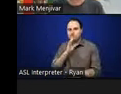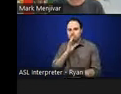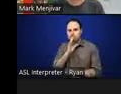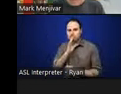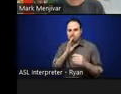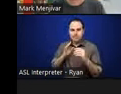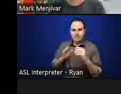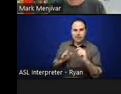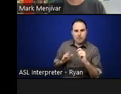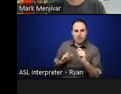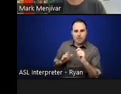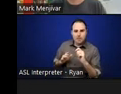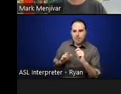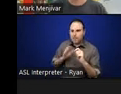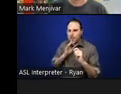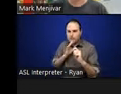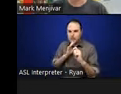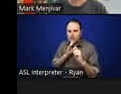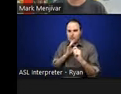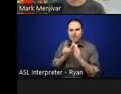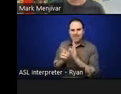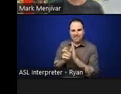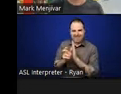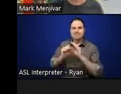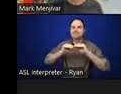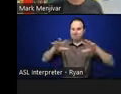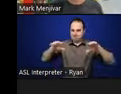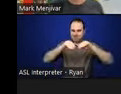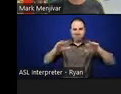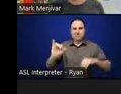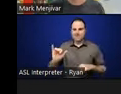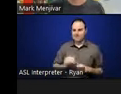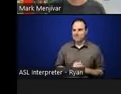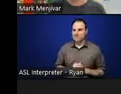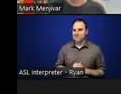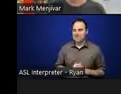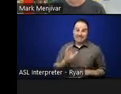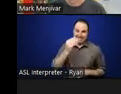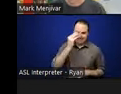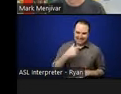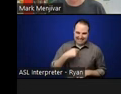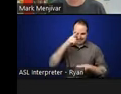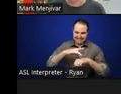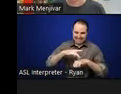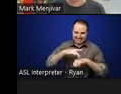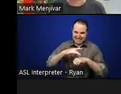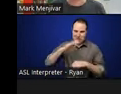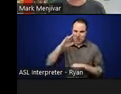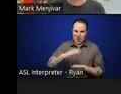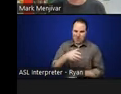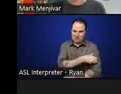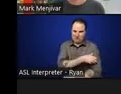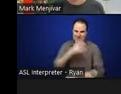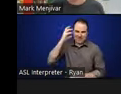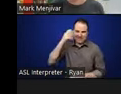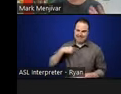Part of this is, I've always been like low key obsessed with with low power radio. And so I've always wanted to create a